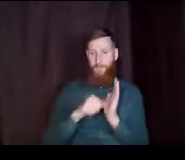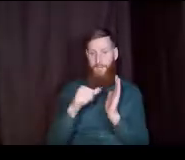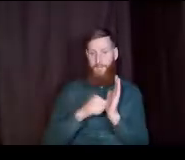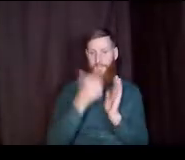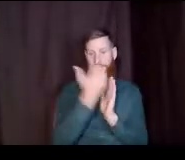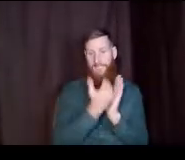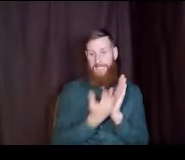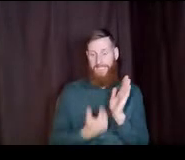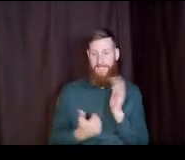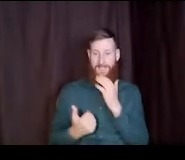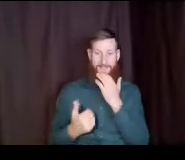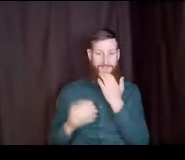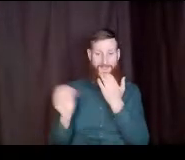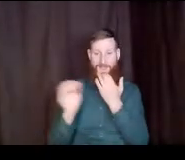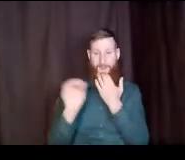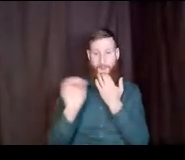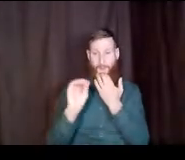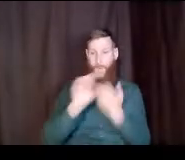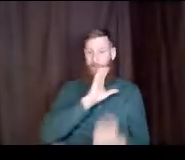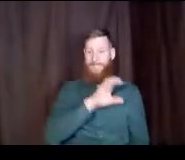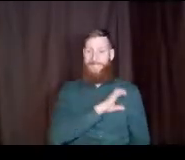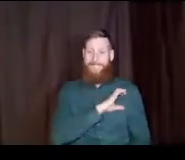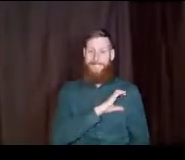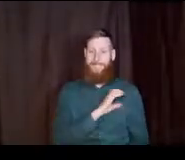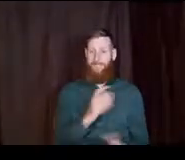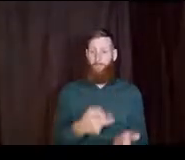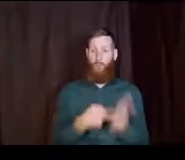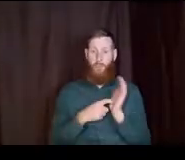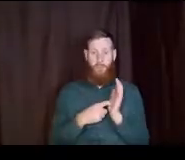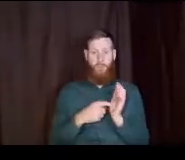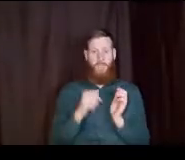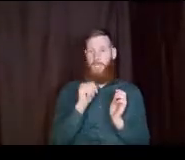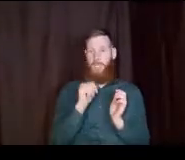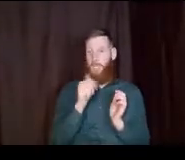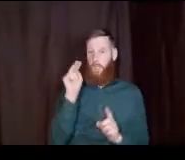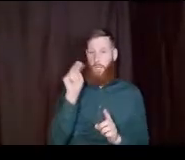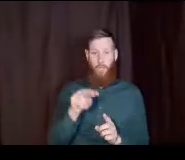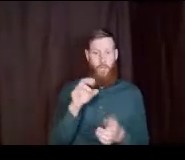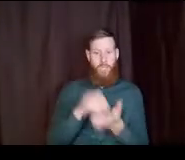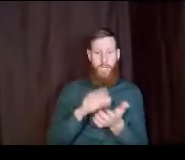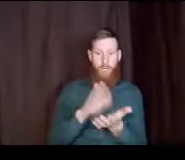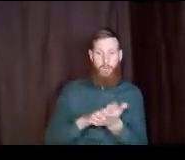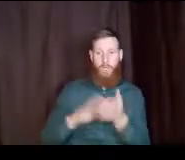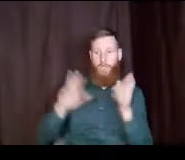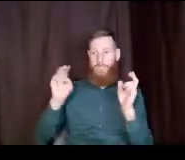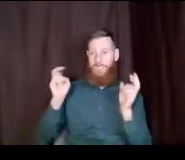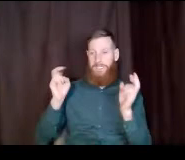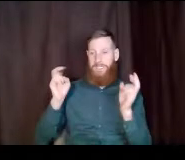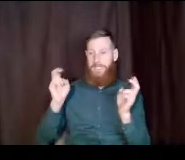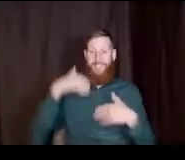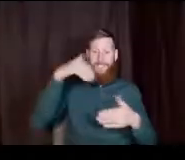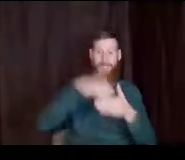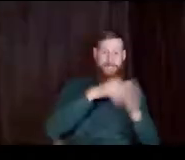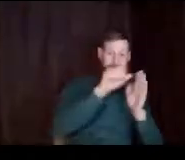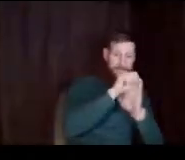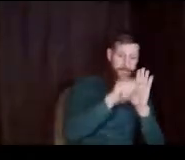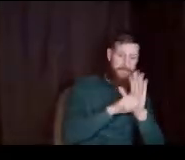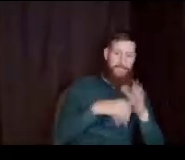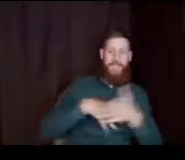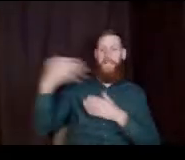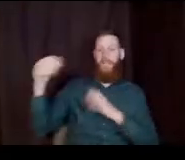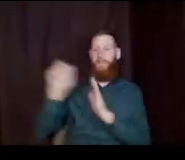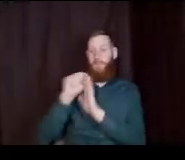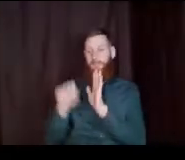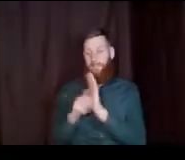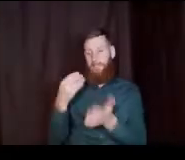that have no citizenship requirements. And so they don't look at documentation status. And they have in state and out of state scholarships. on there